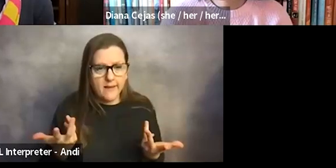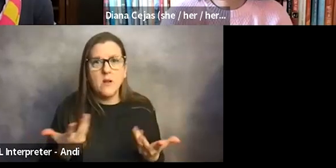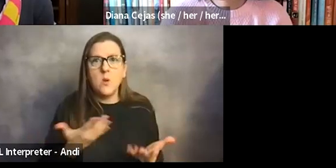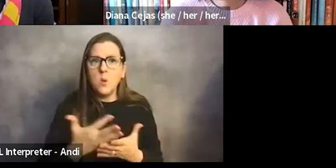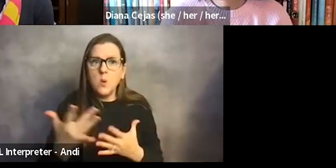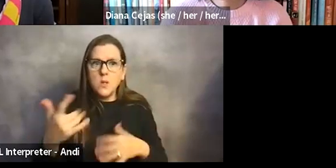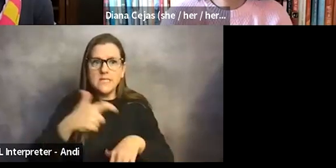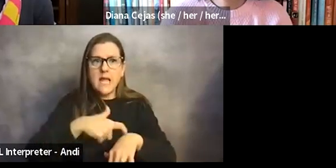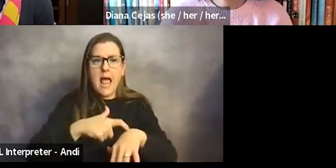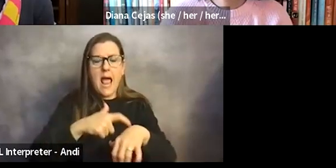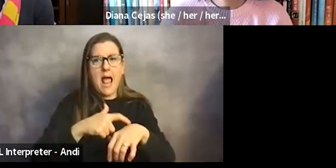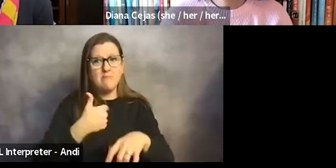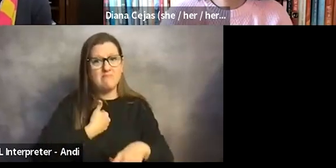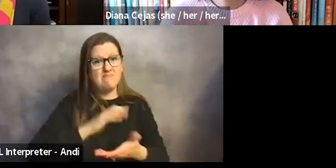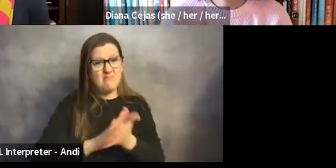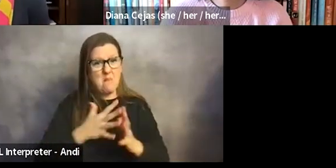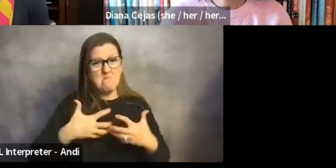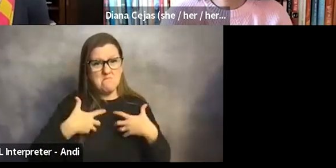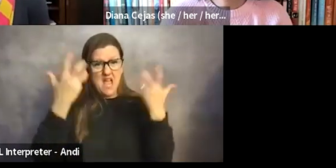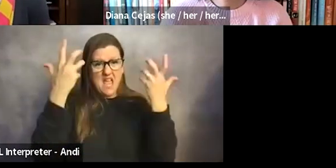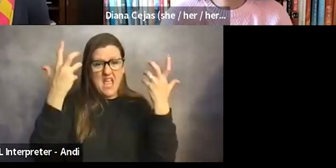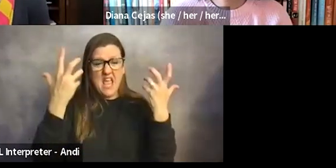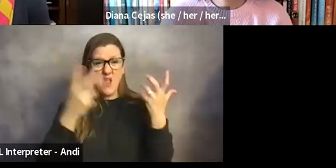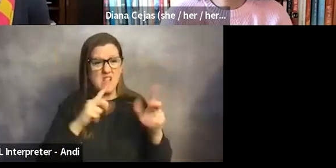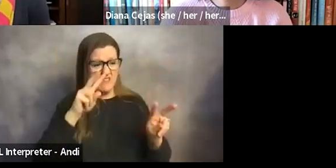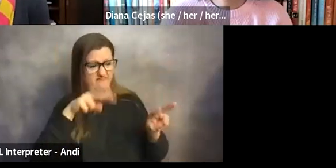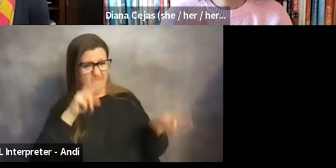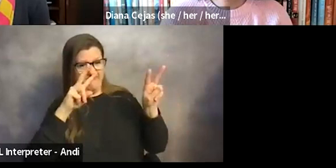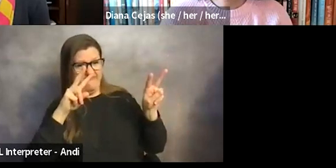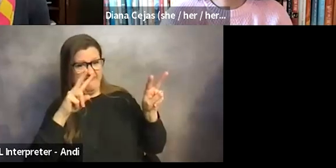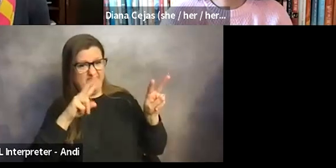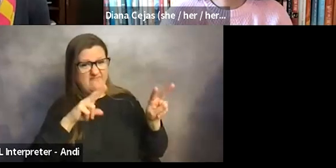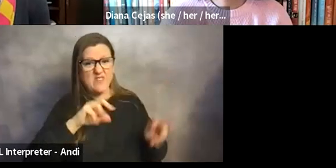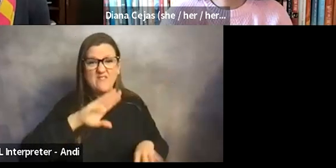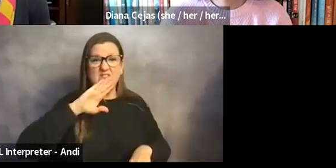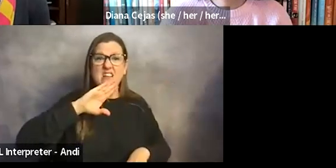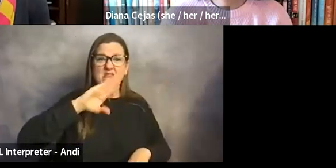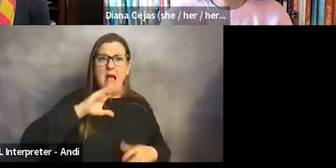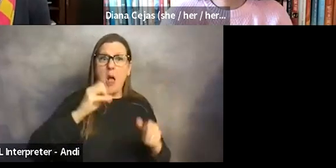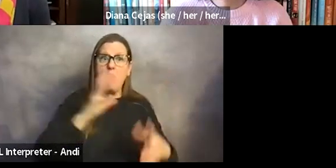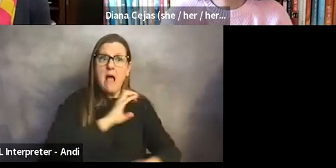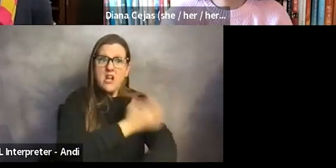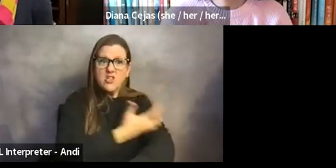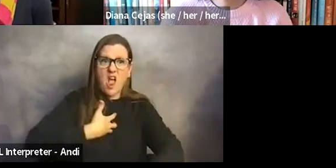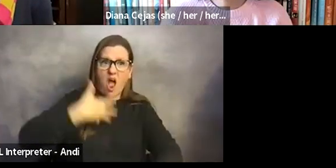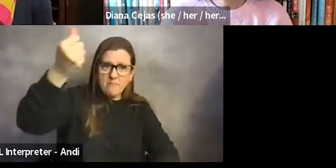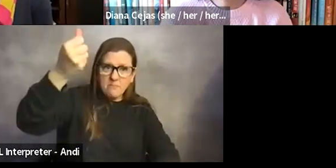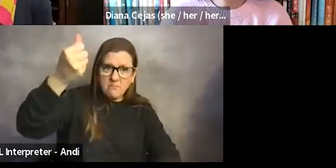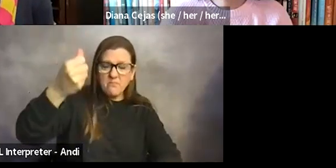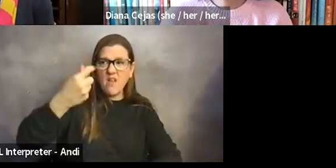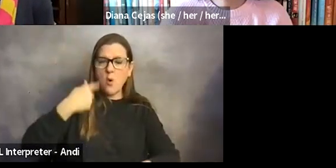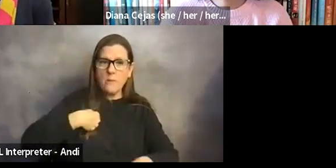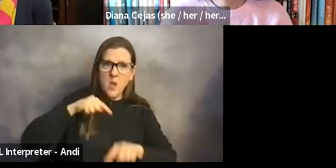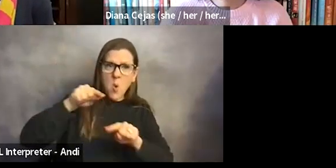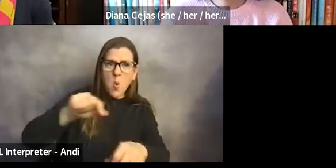very, very, very angry and very judgmental. I'm very frustrated with how much energy it was taking for me to go to work. And if someone